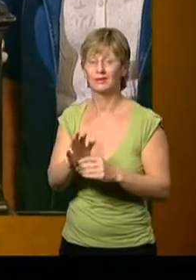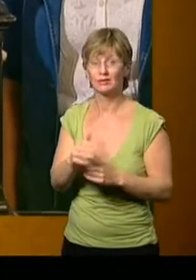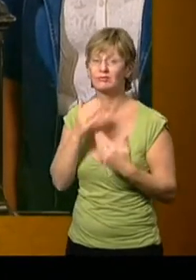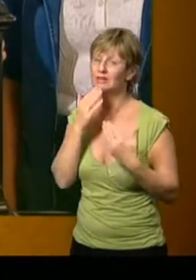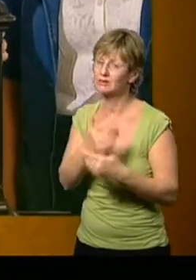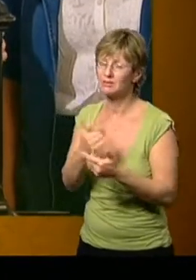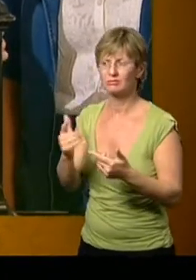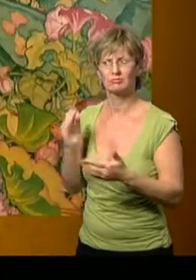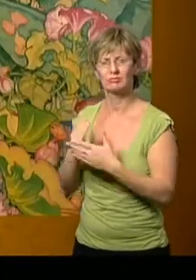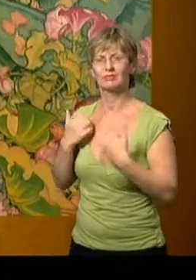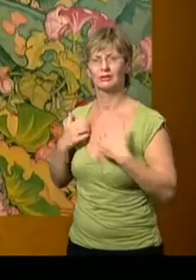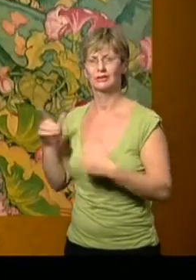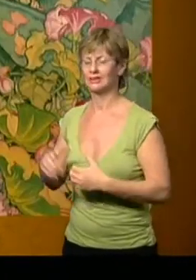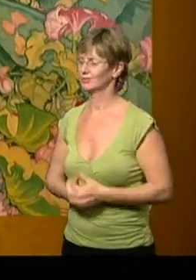having the work done. Thank you you very much. Thank very much.